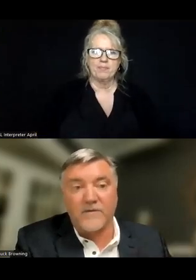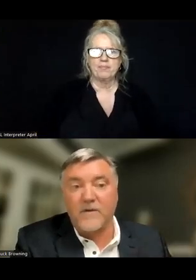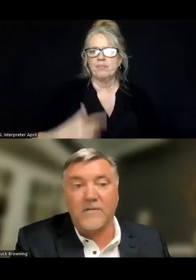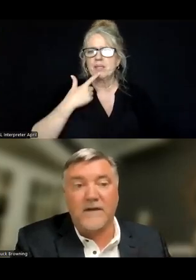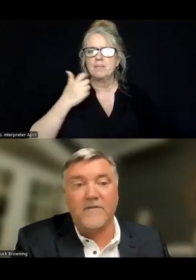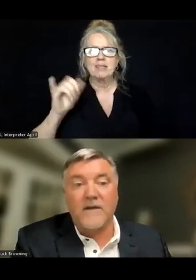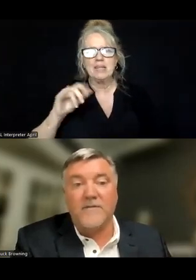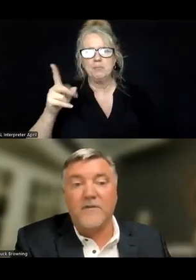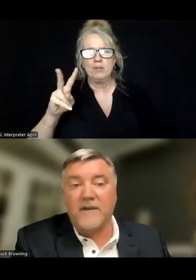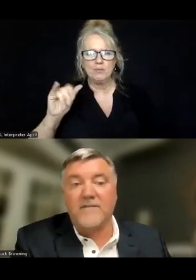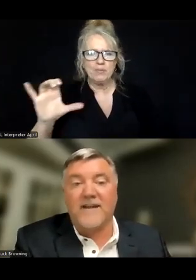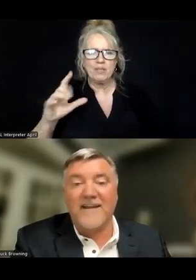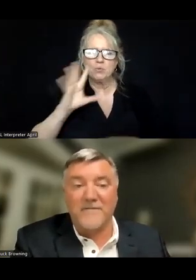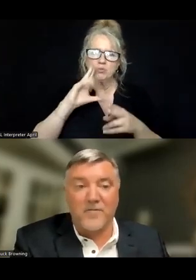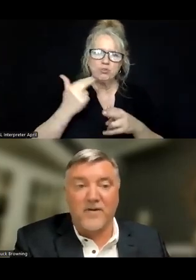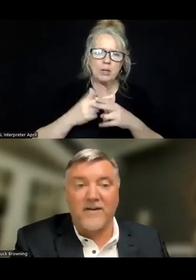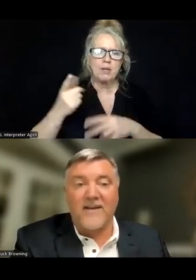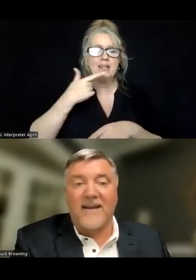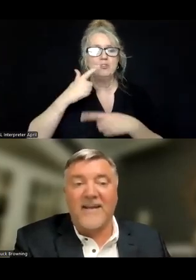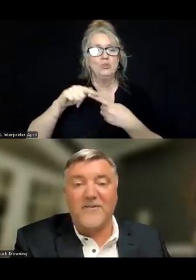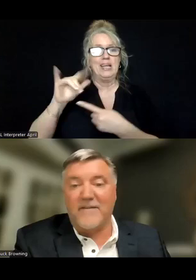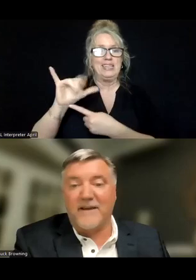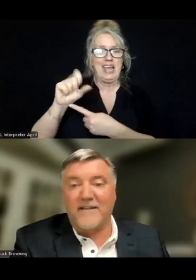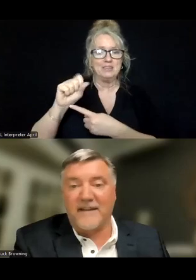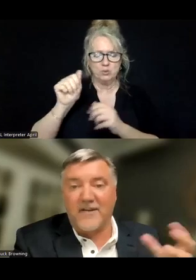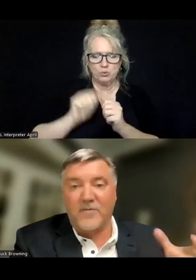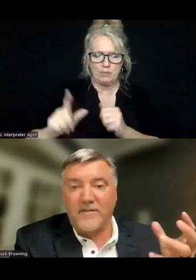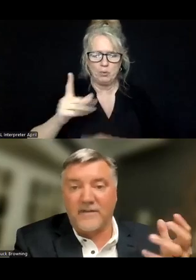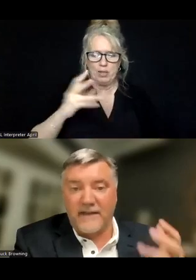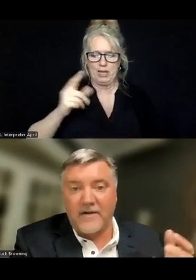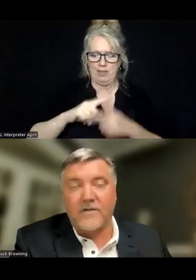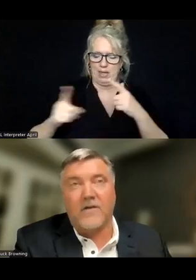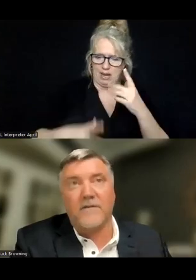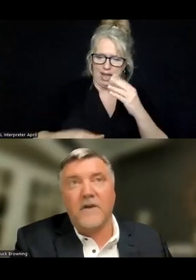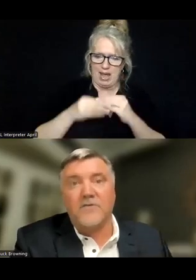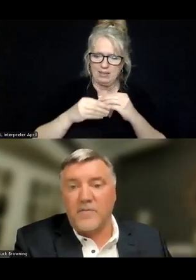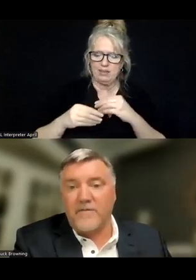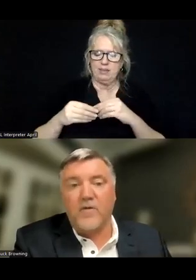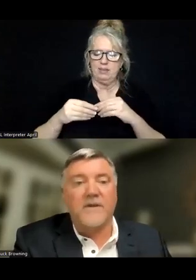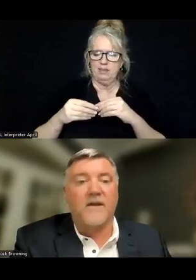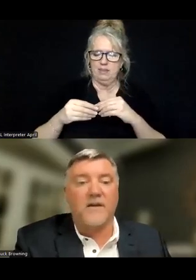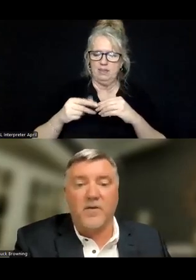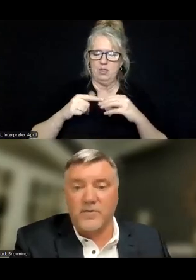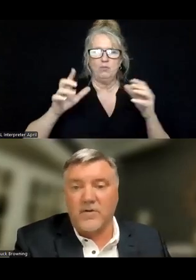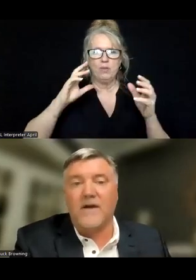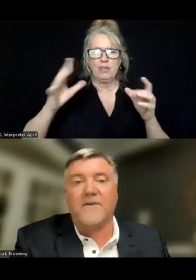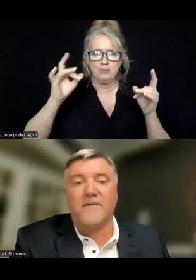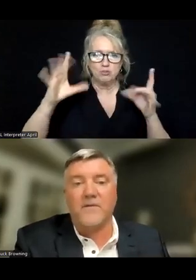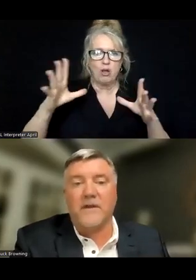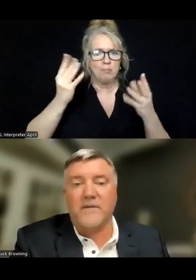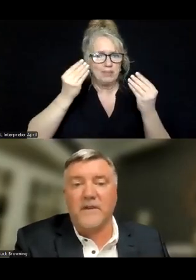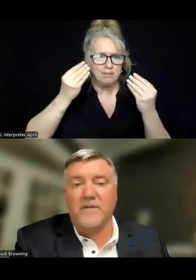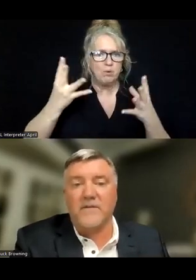with what Vic was talking about is if you say yes to everyone and you have that layer with layers of trauma-informed care, cultural